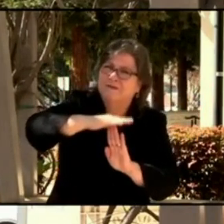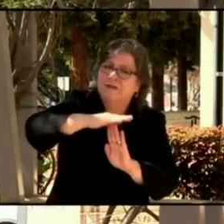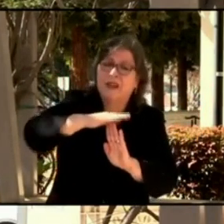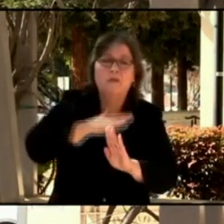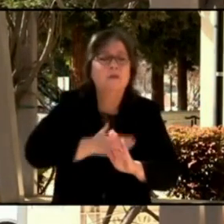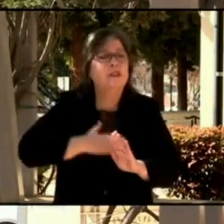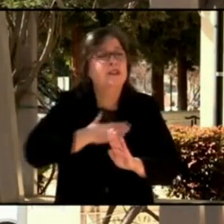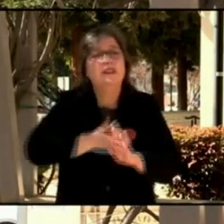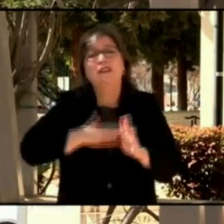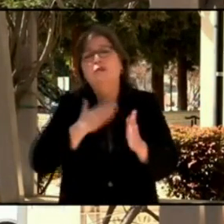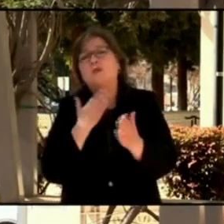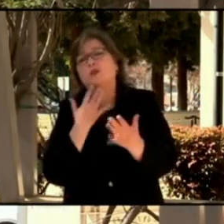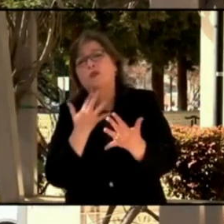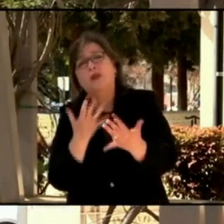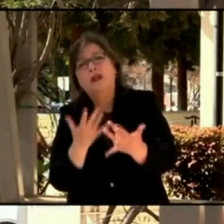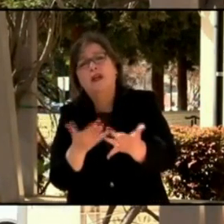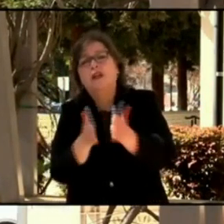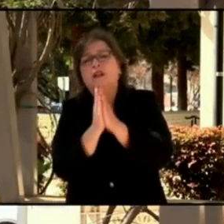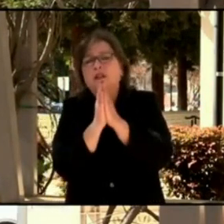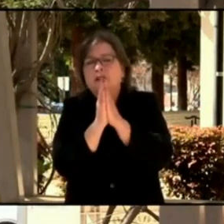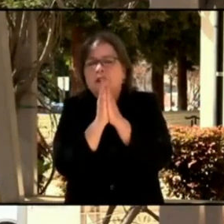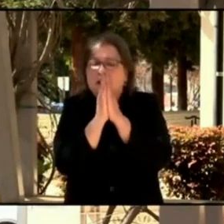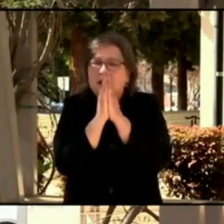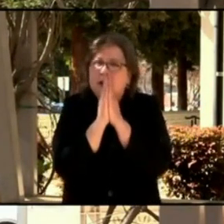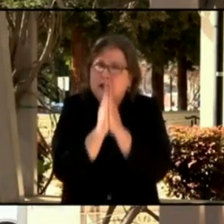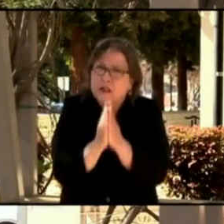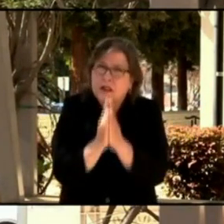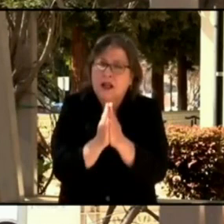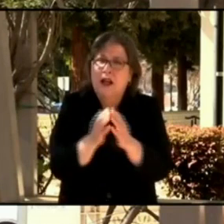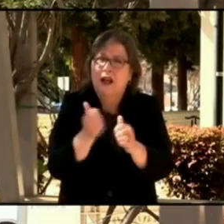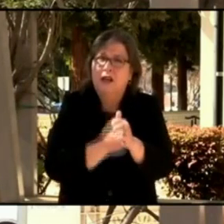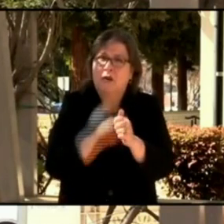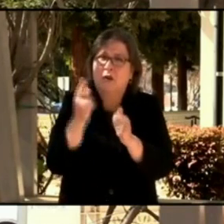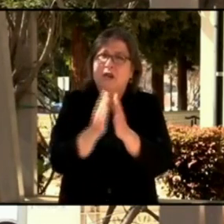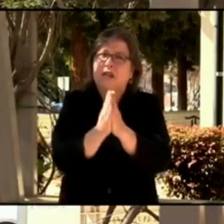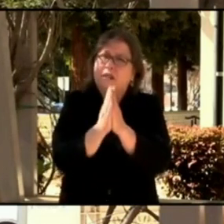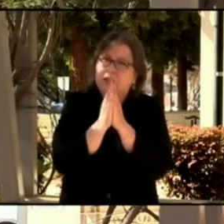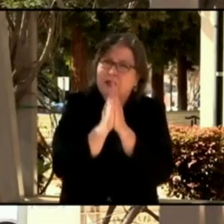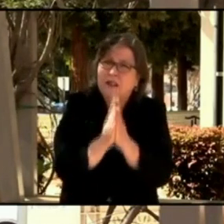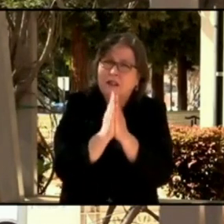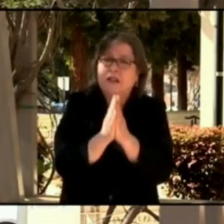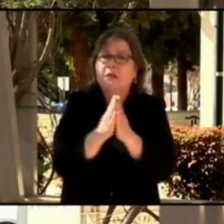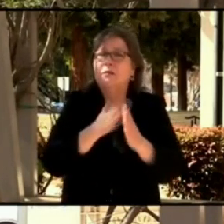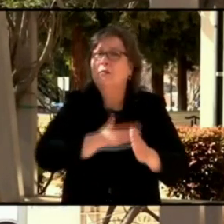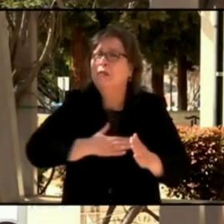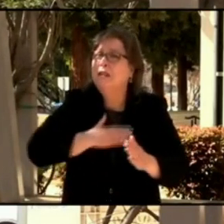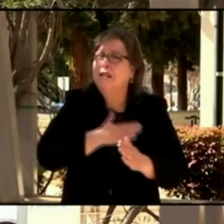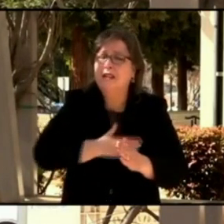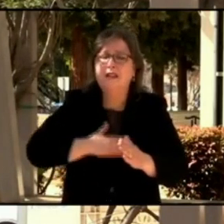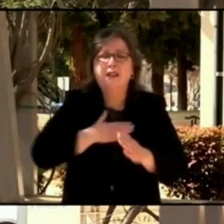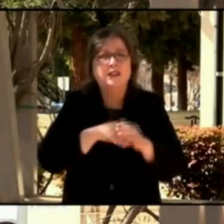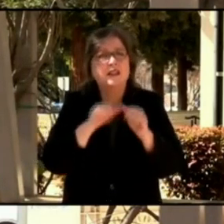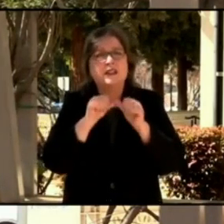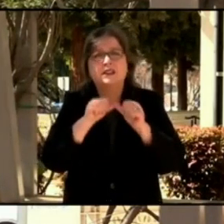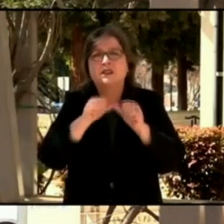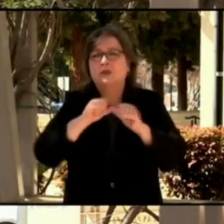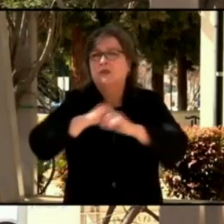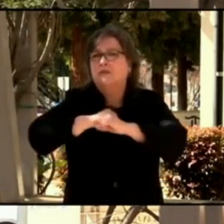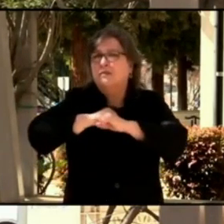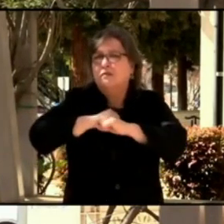on everyone, every one of us to continue to wear our masks